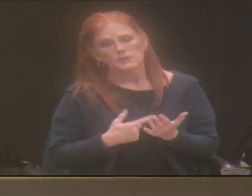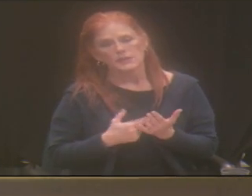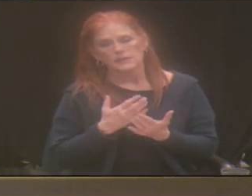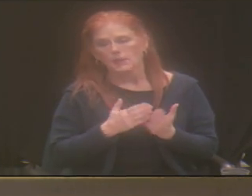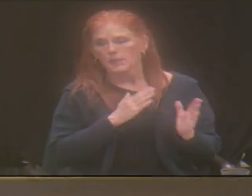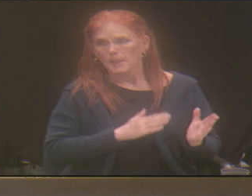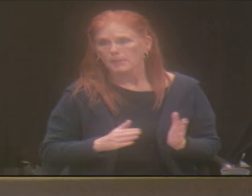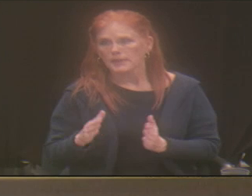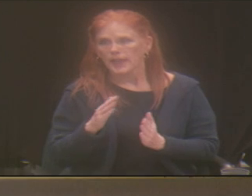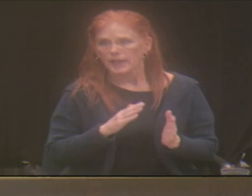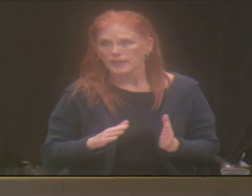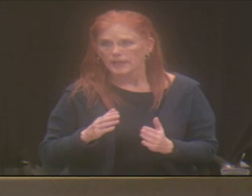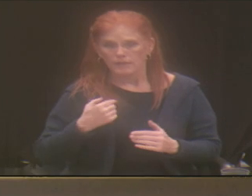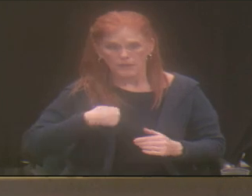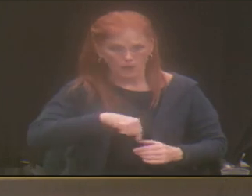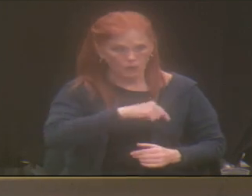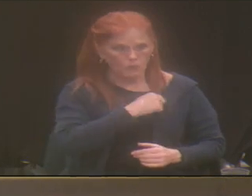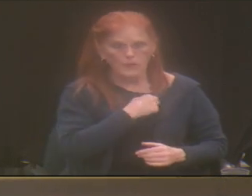planning that we had been doing.